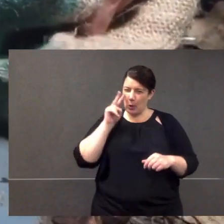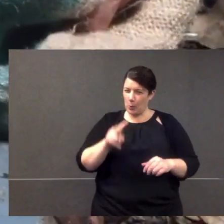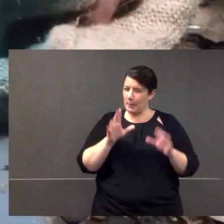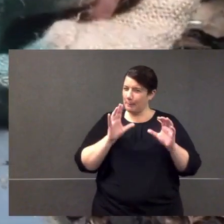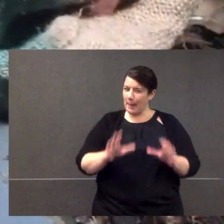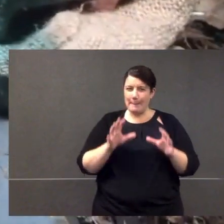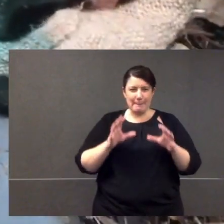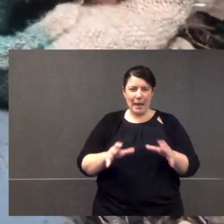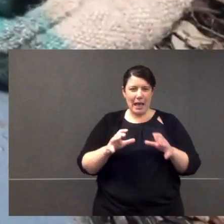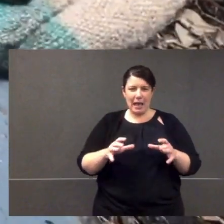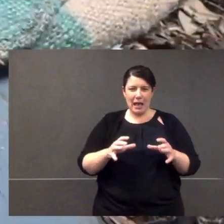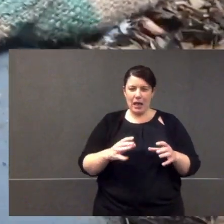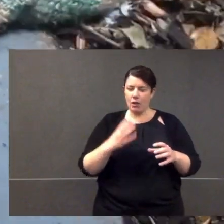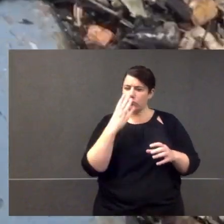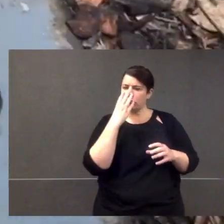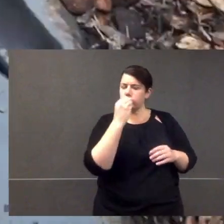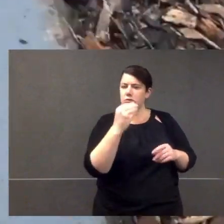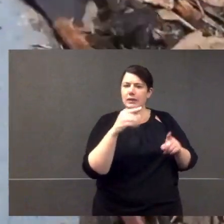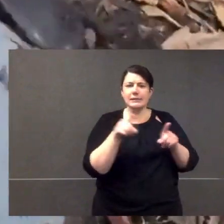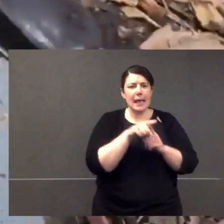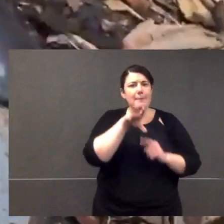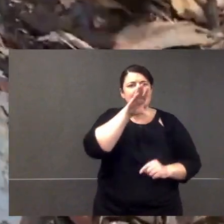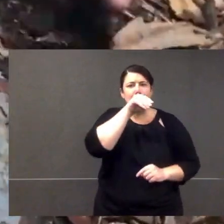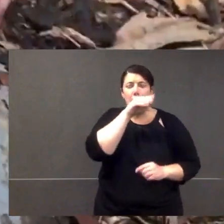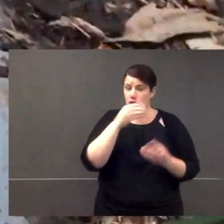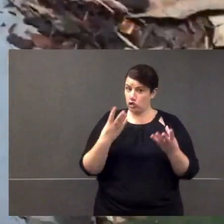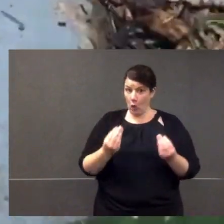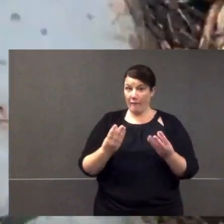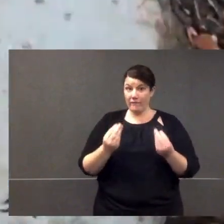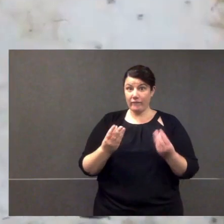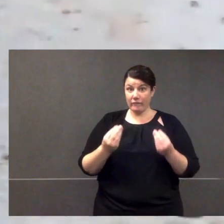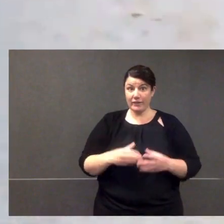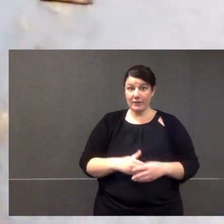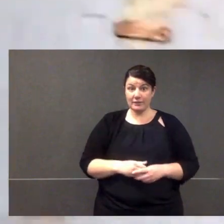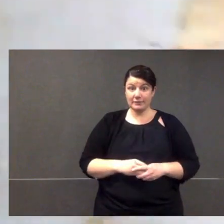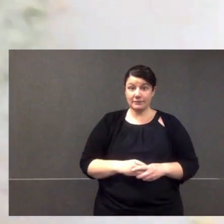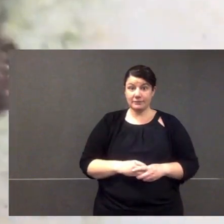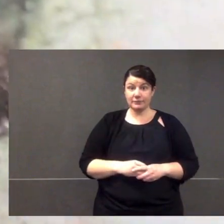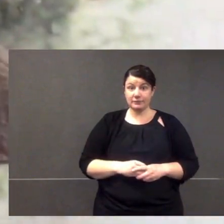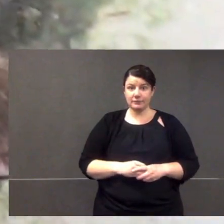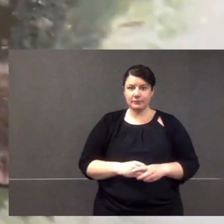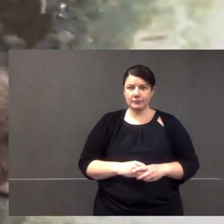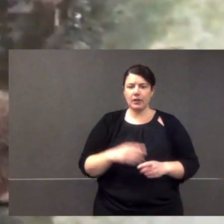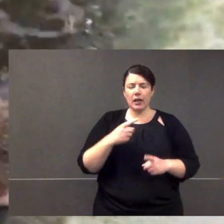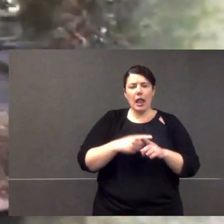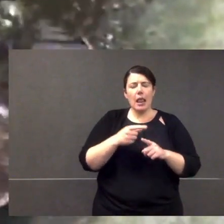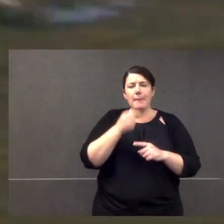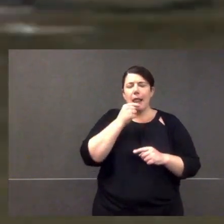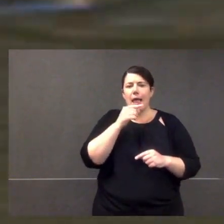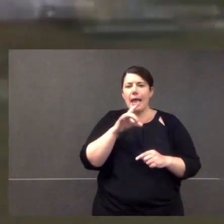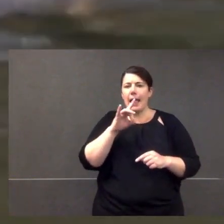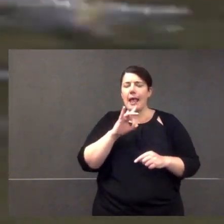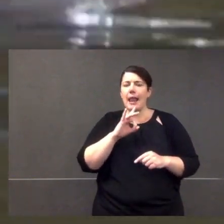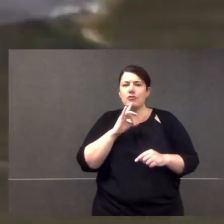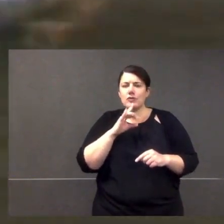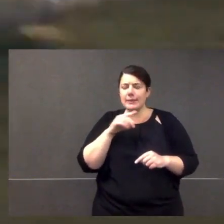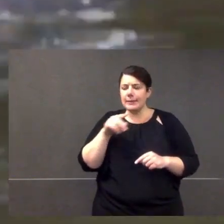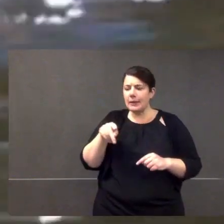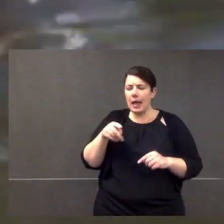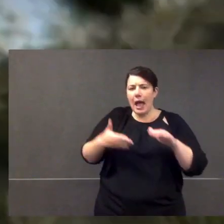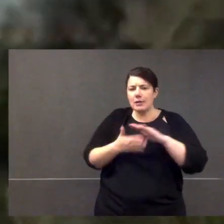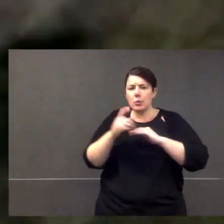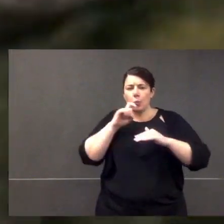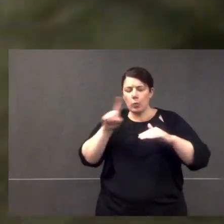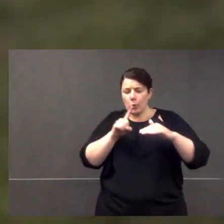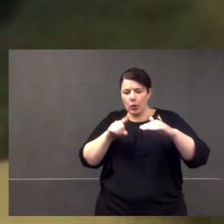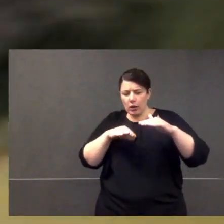of a platypus are also really strange. They've got this soft, duck-like bill, and it actually has little